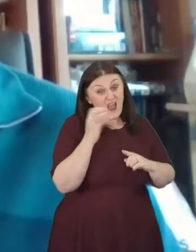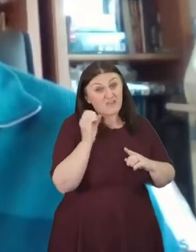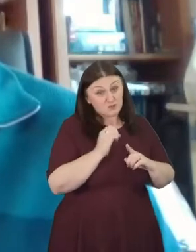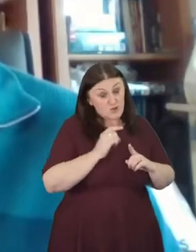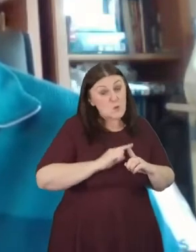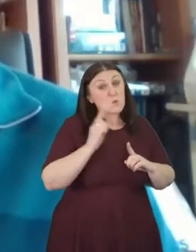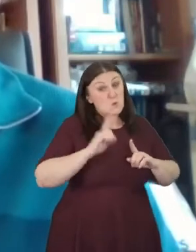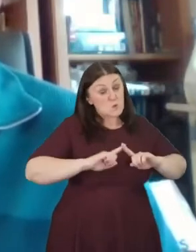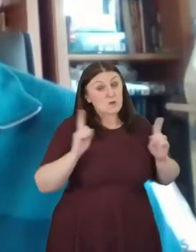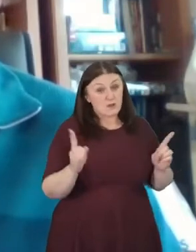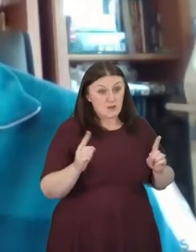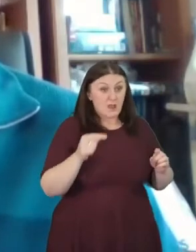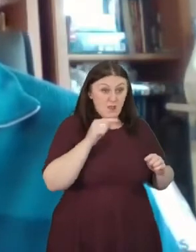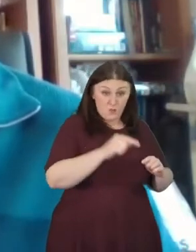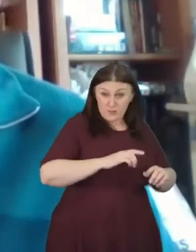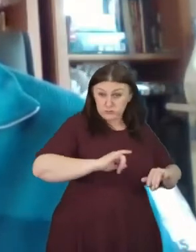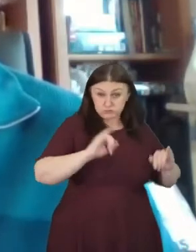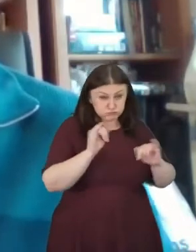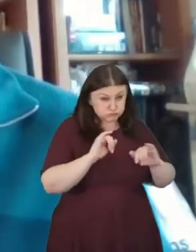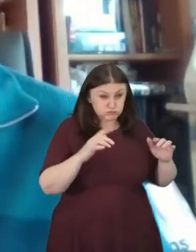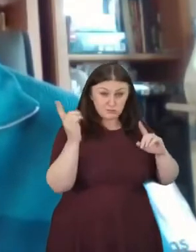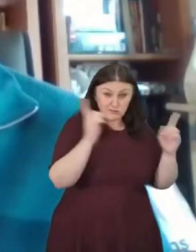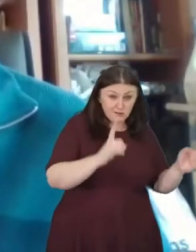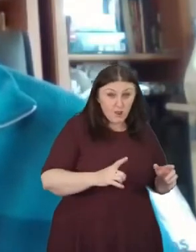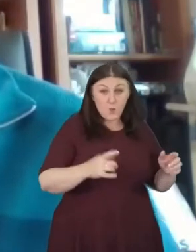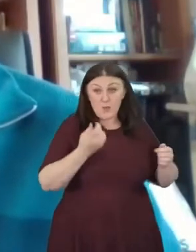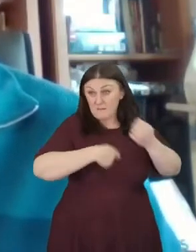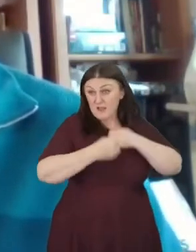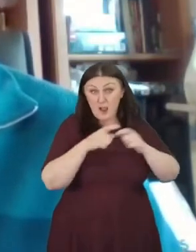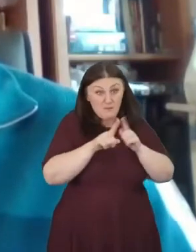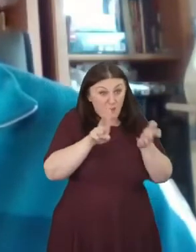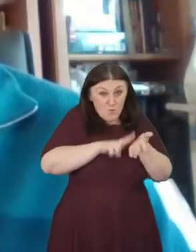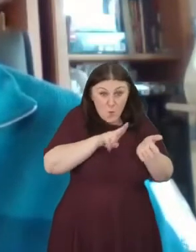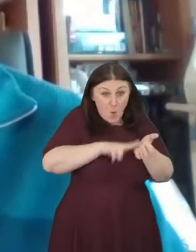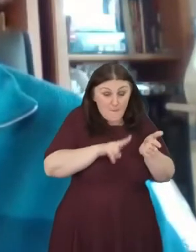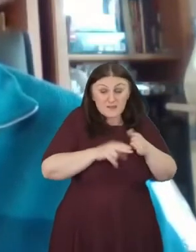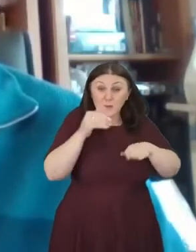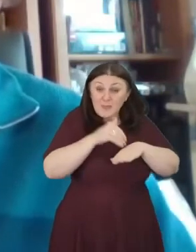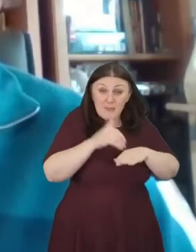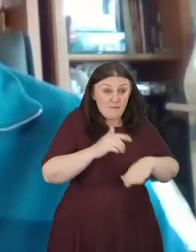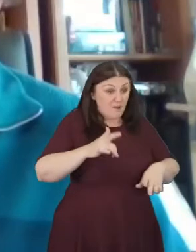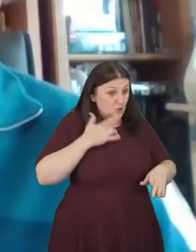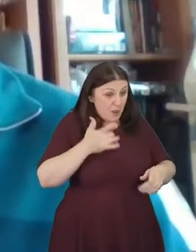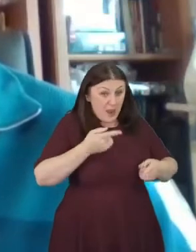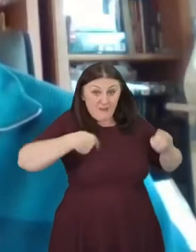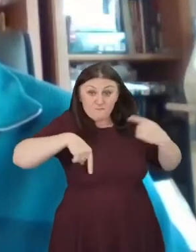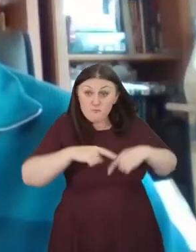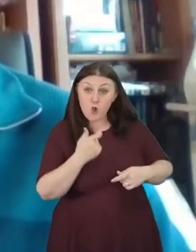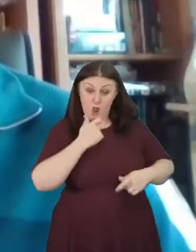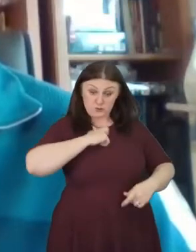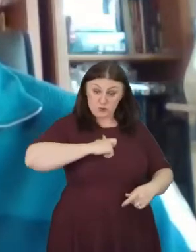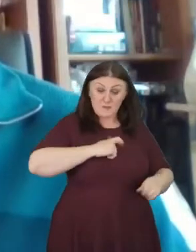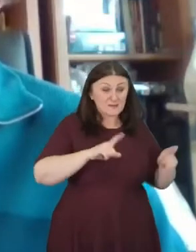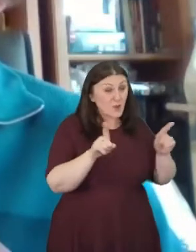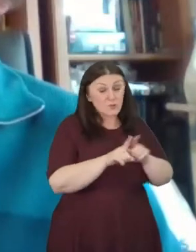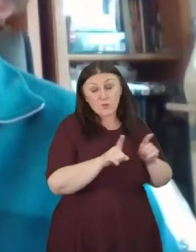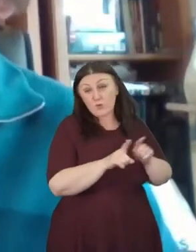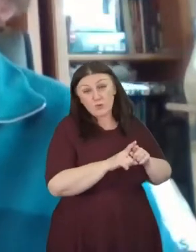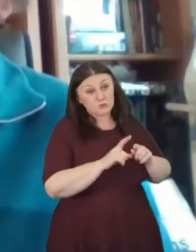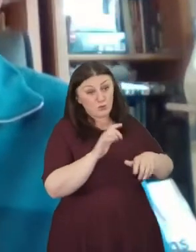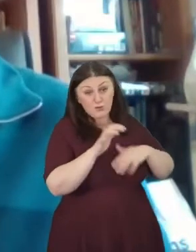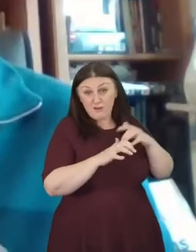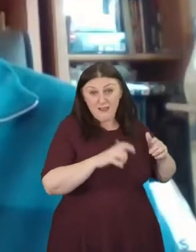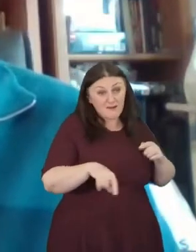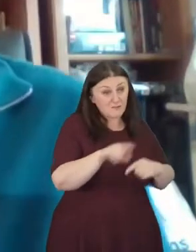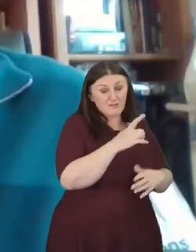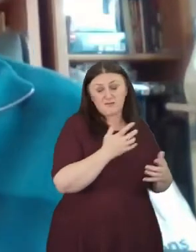and the impact upon life, human and others around the world will be devastating. But